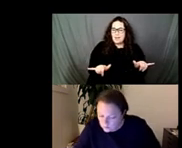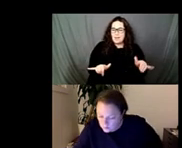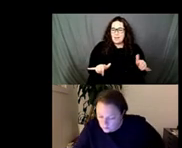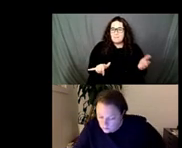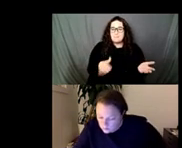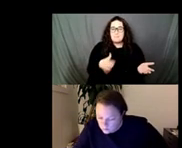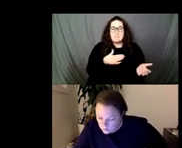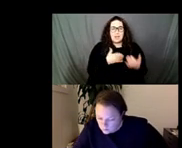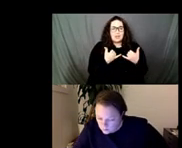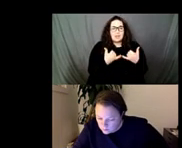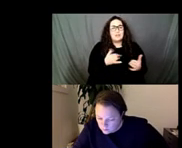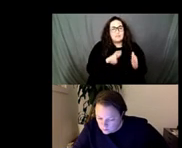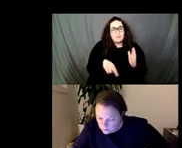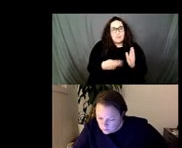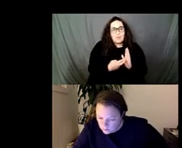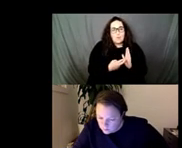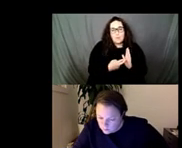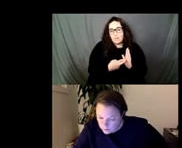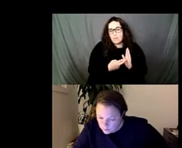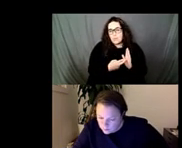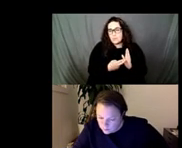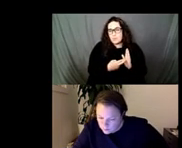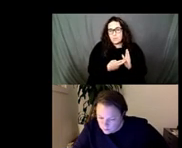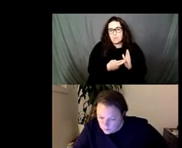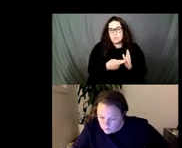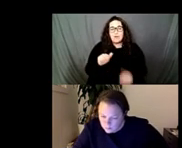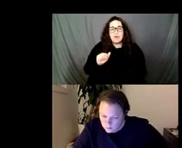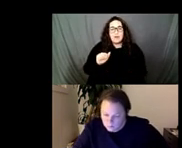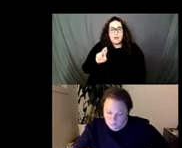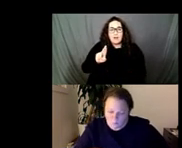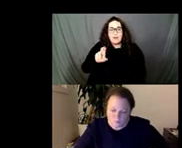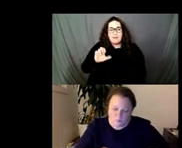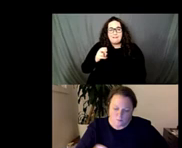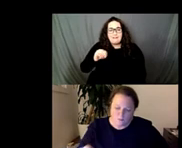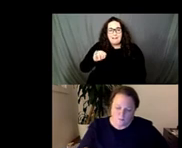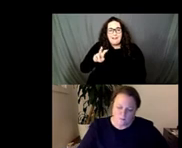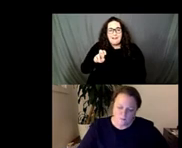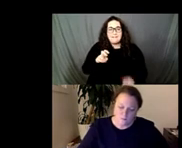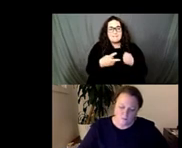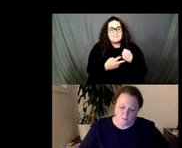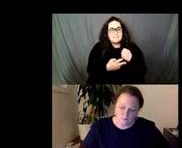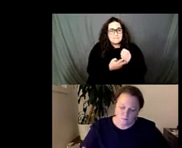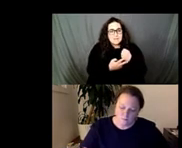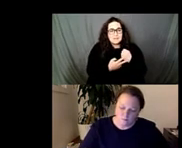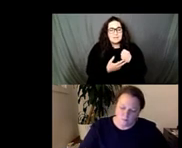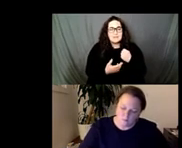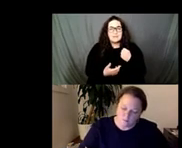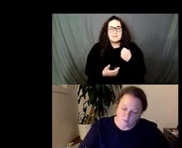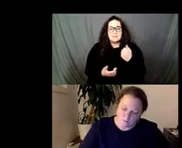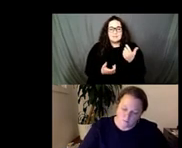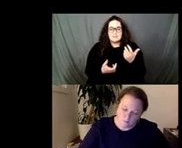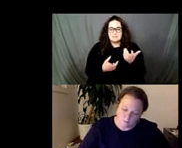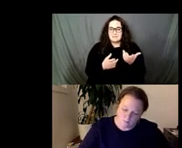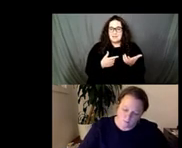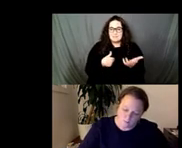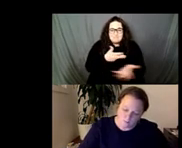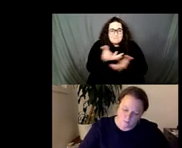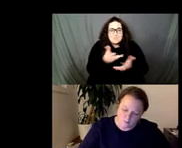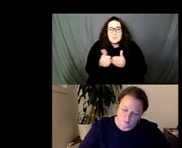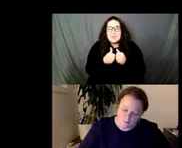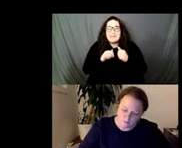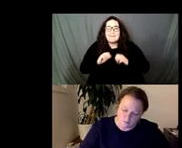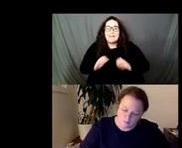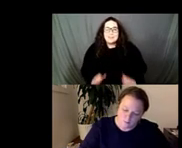role that really incorporates archives and being front facing and talking to